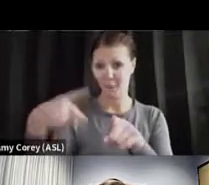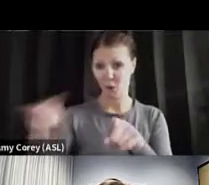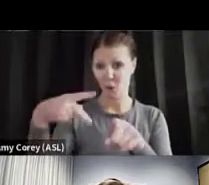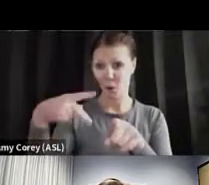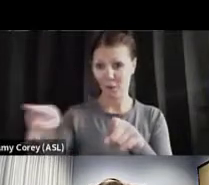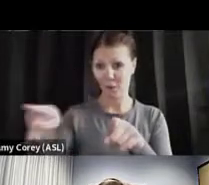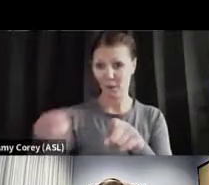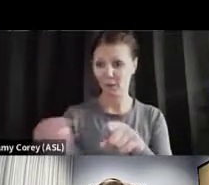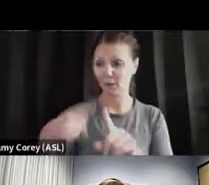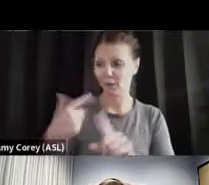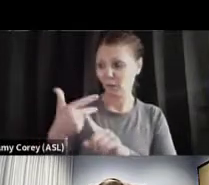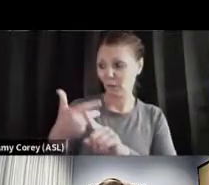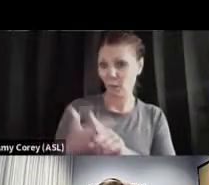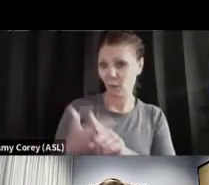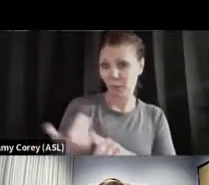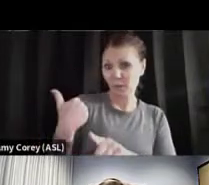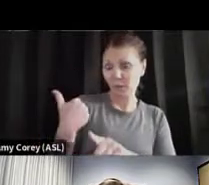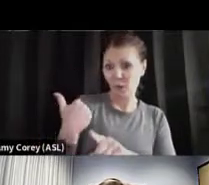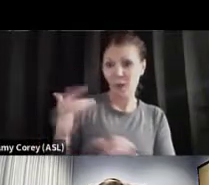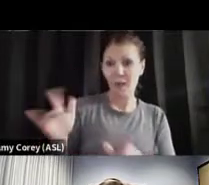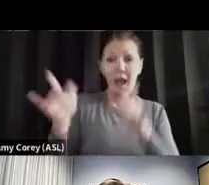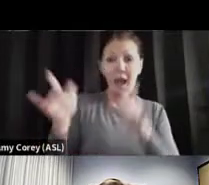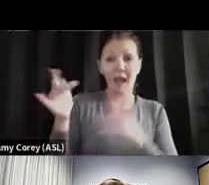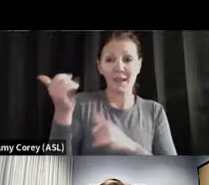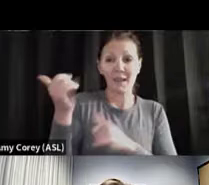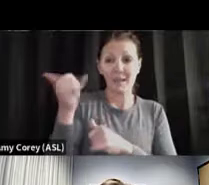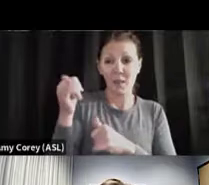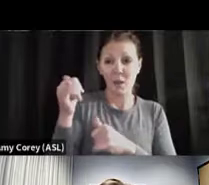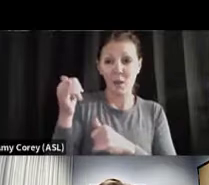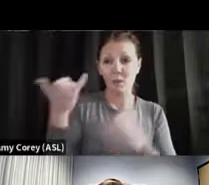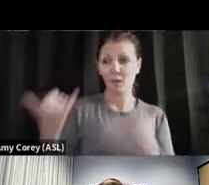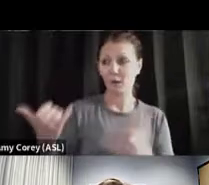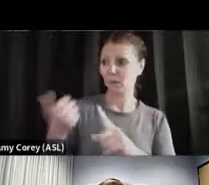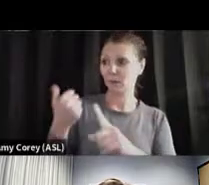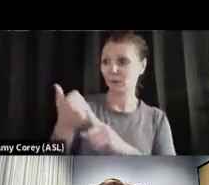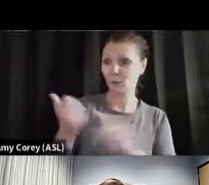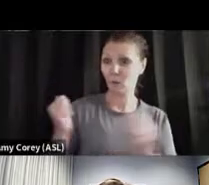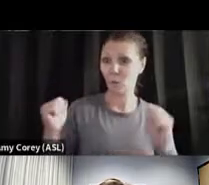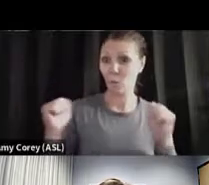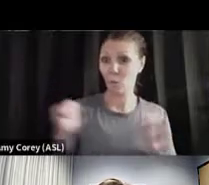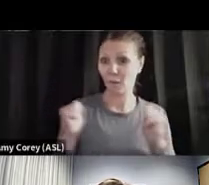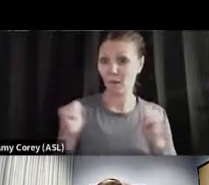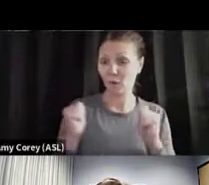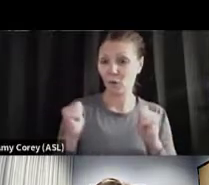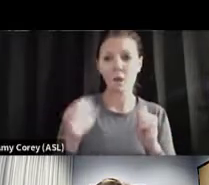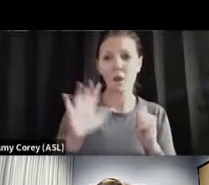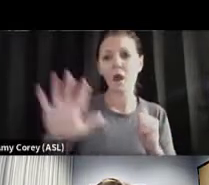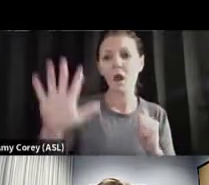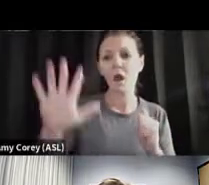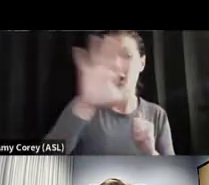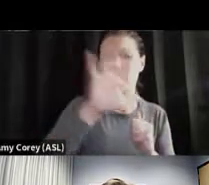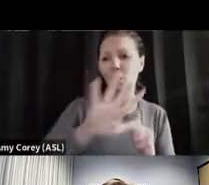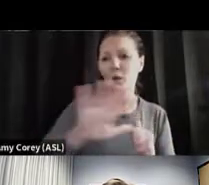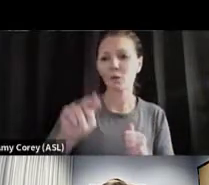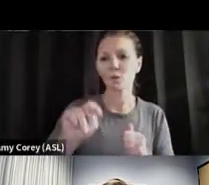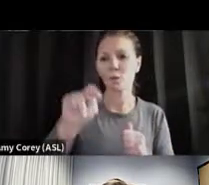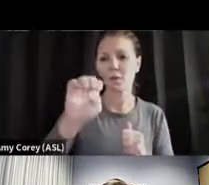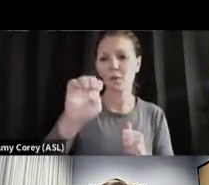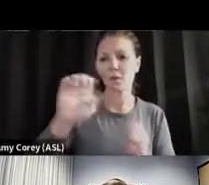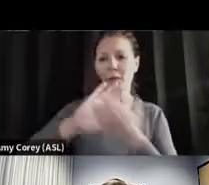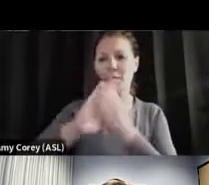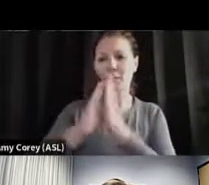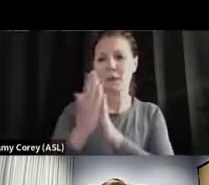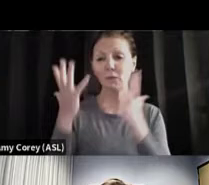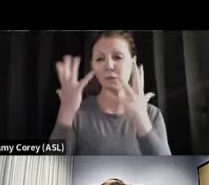A few cases in the summer. But with the onset of the winter, the entire Northeast has become darker because we're seeing a